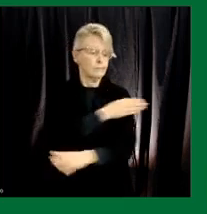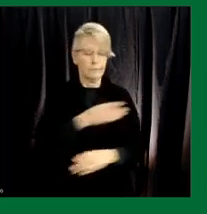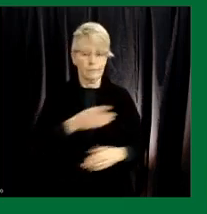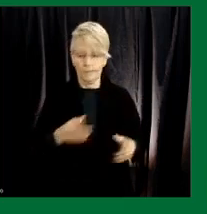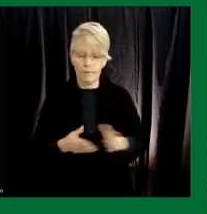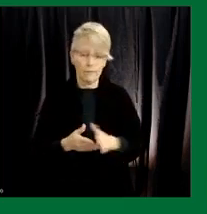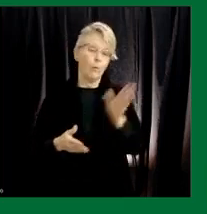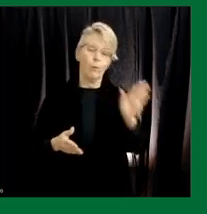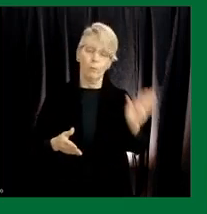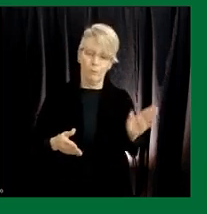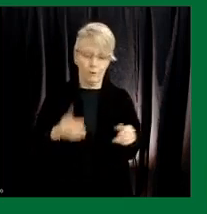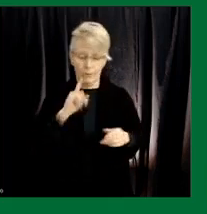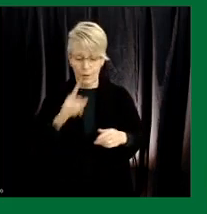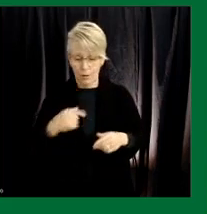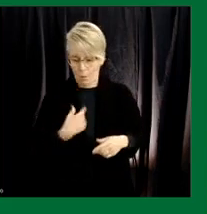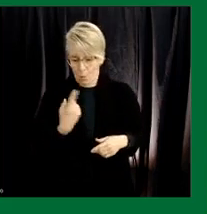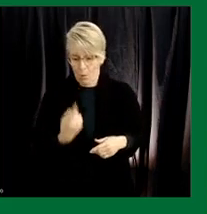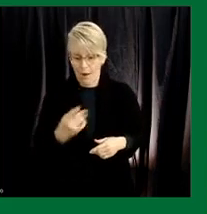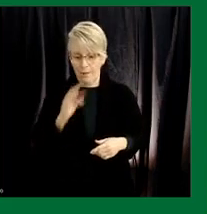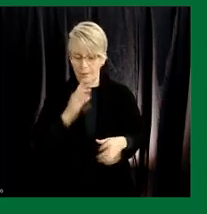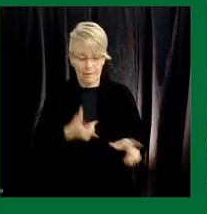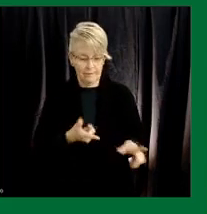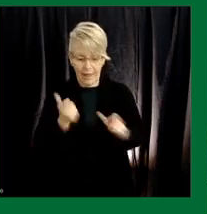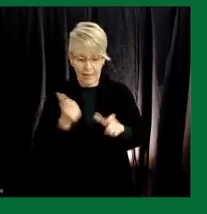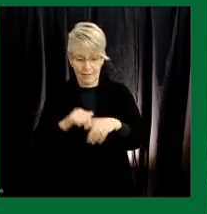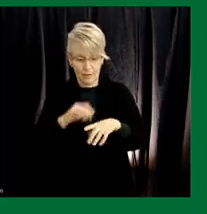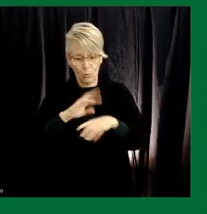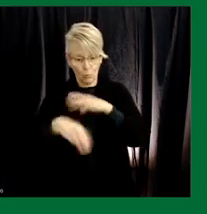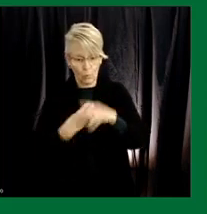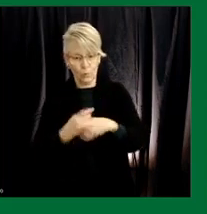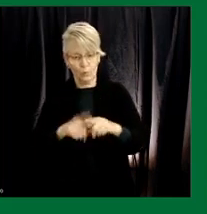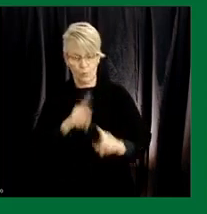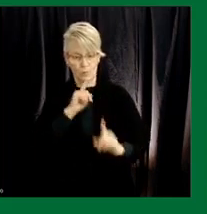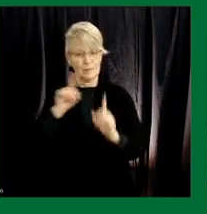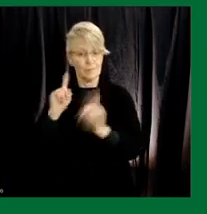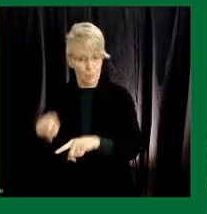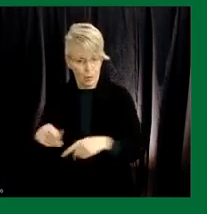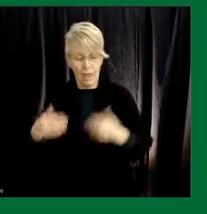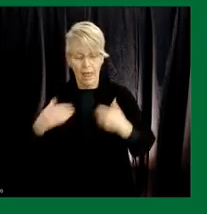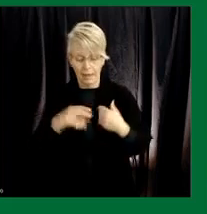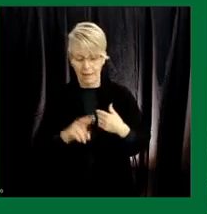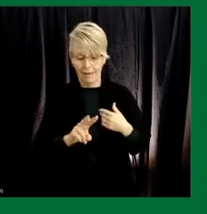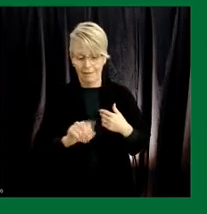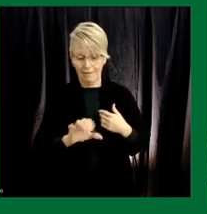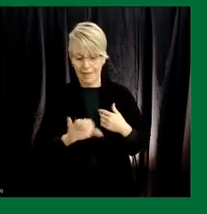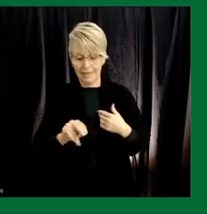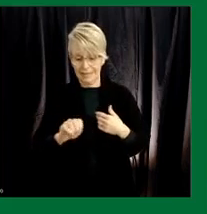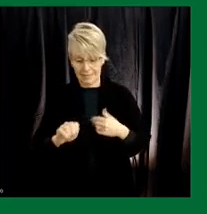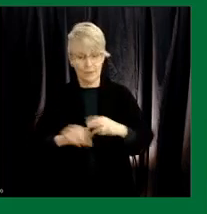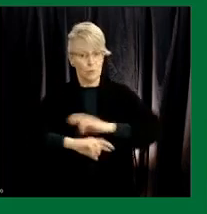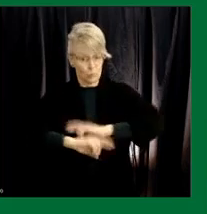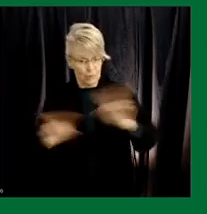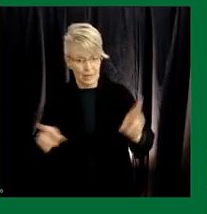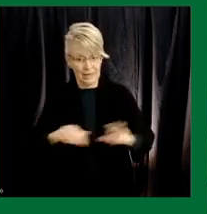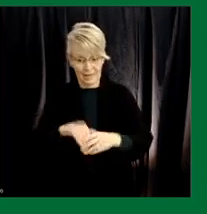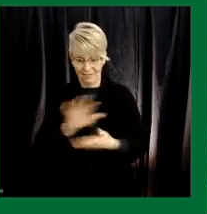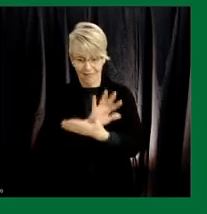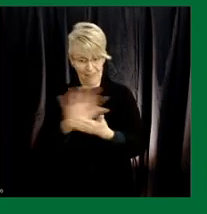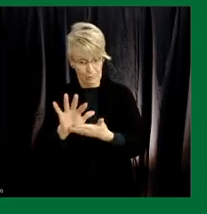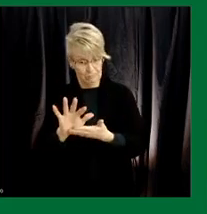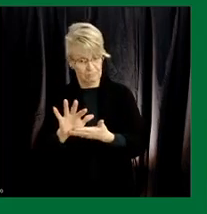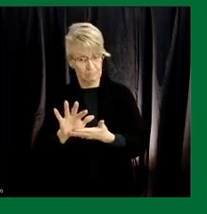as i mentioned earlier we were one of their fastest in the world to respond to this we had a vaccine ready within five weeks